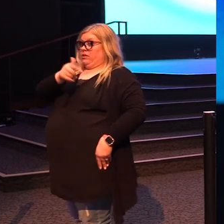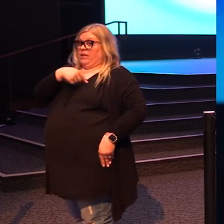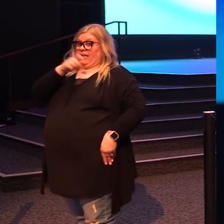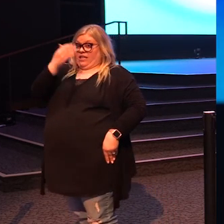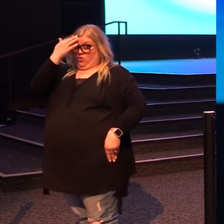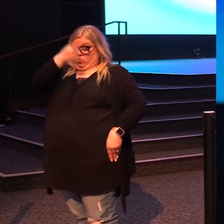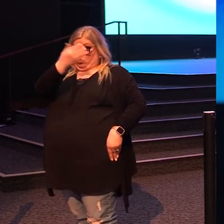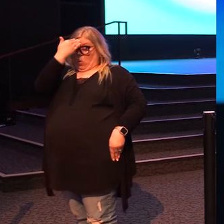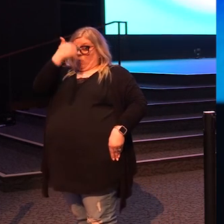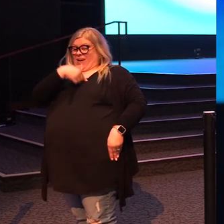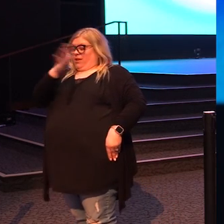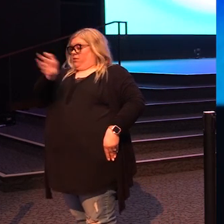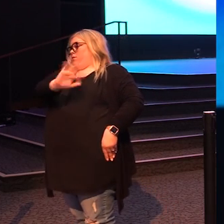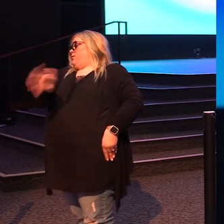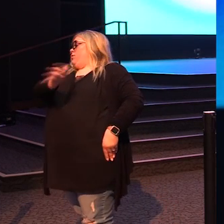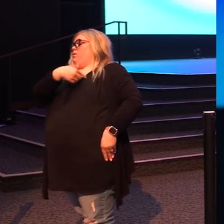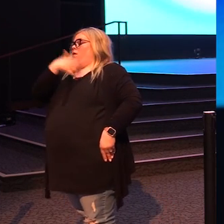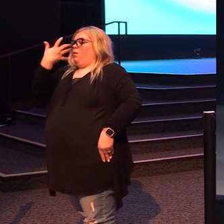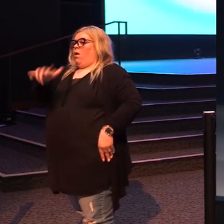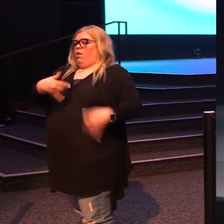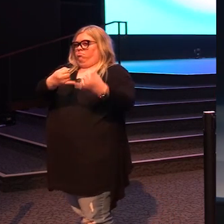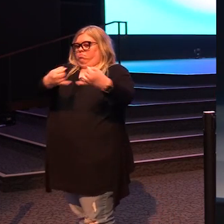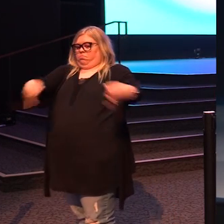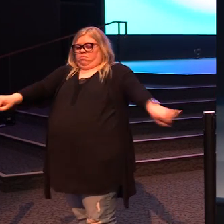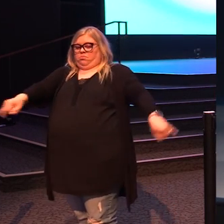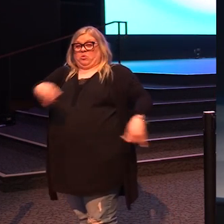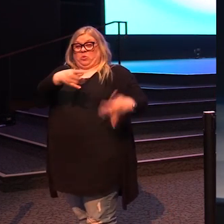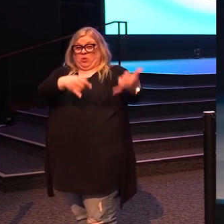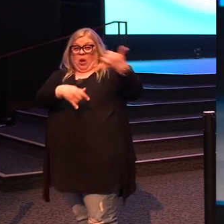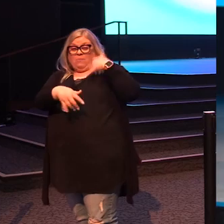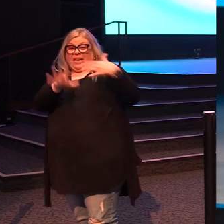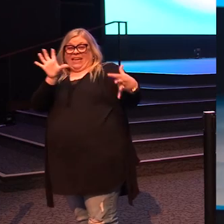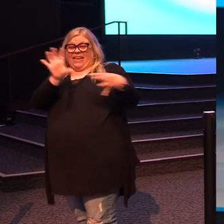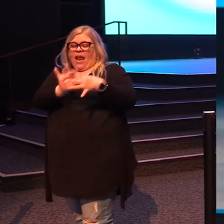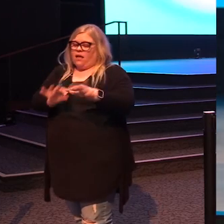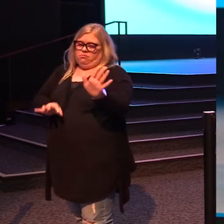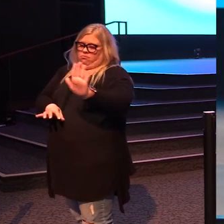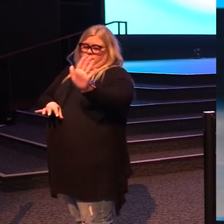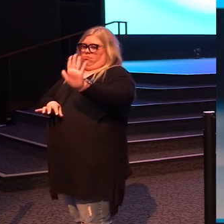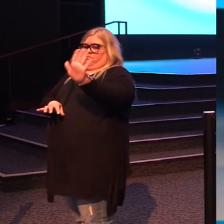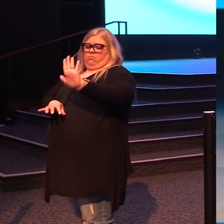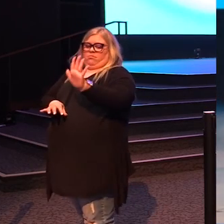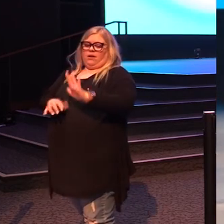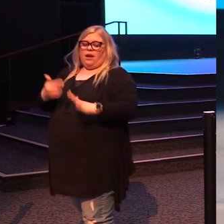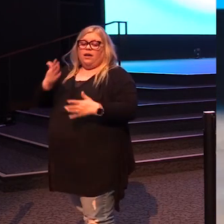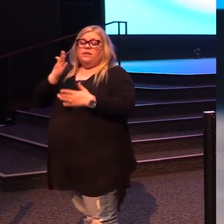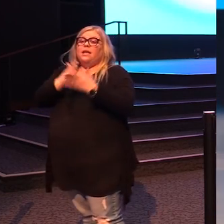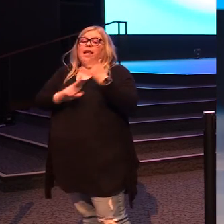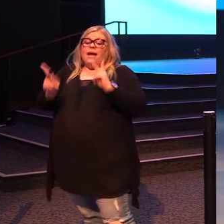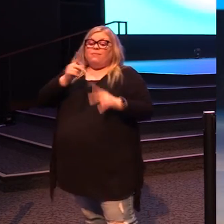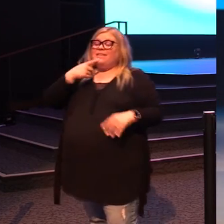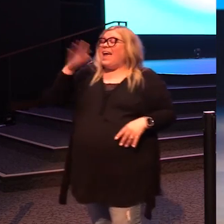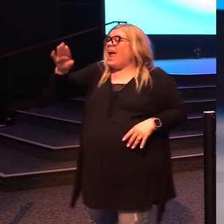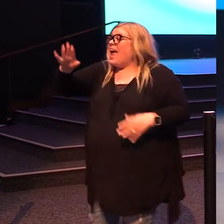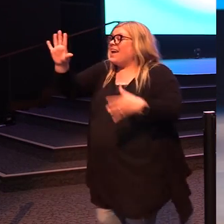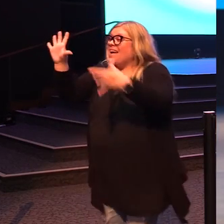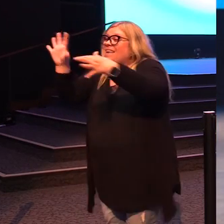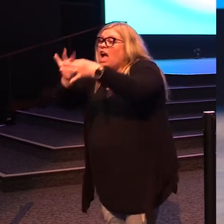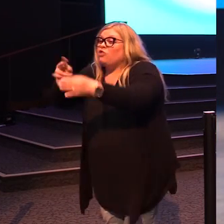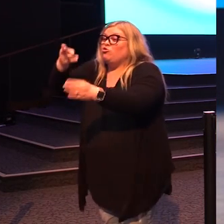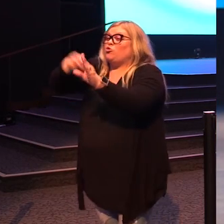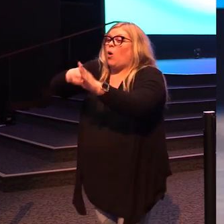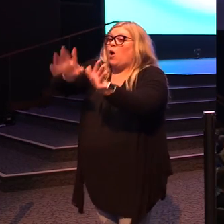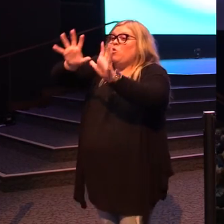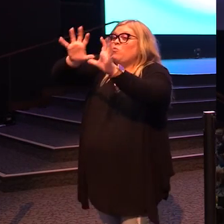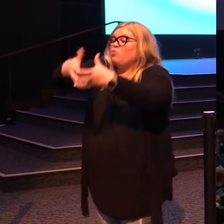knowing my name. Like, I don't want anyone calling me. And you'll hear people say, hey, get connected. Join